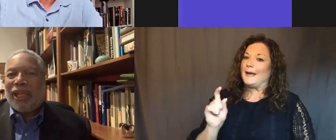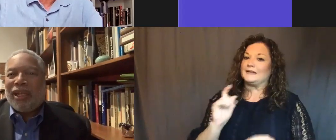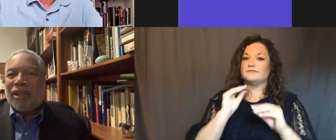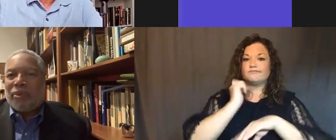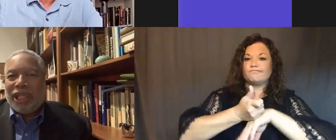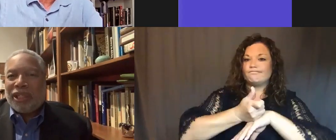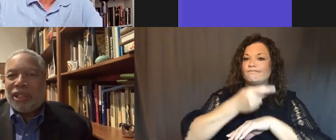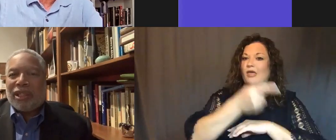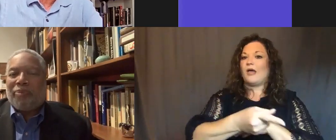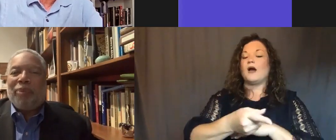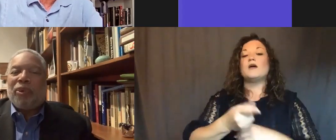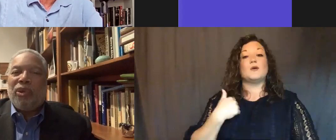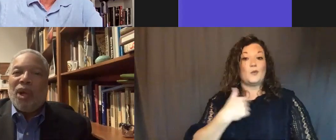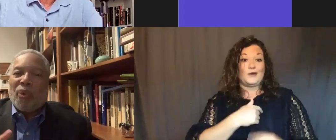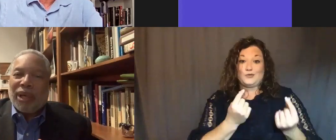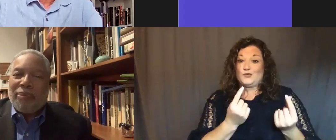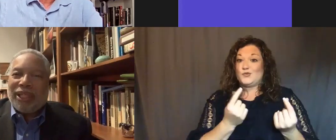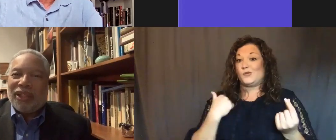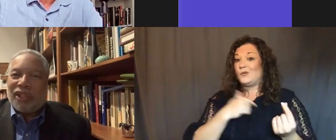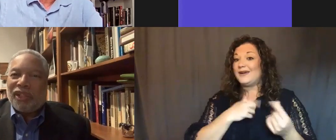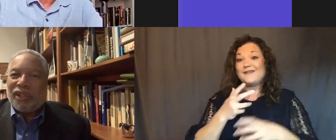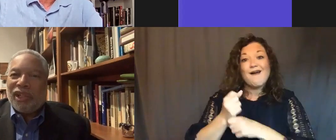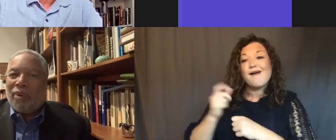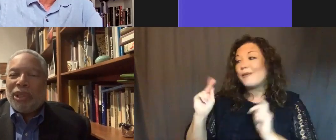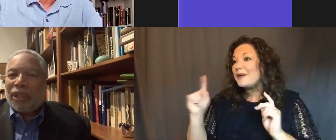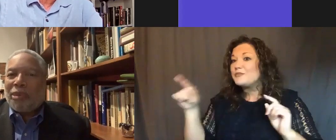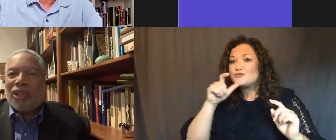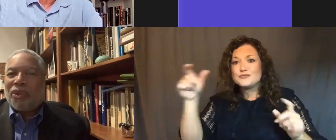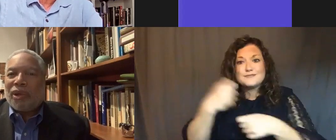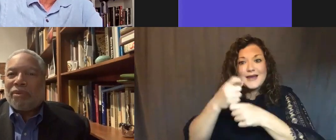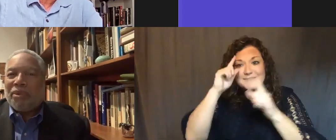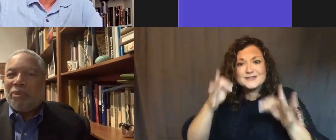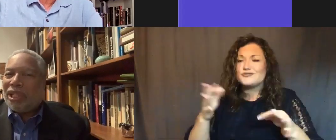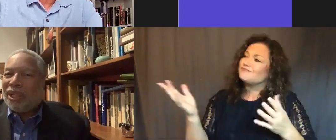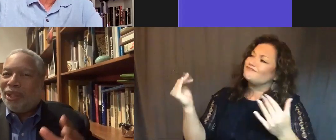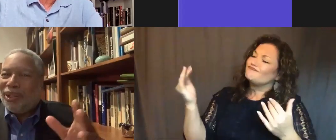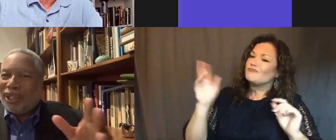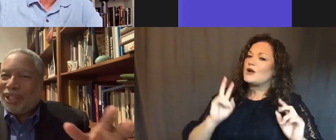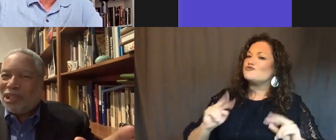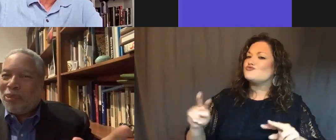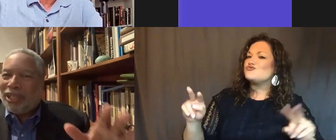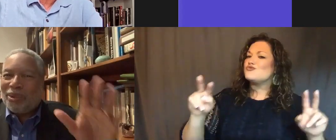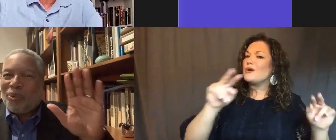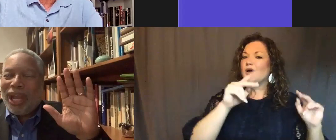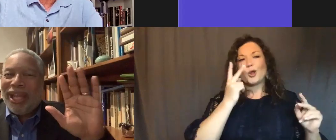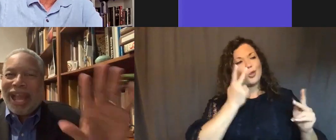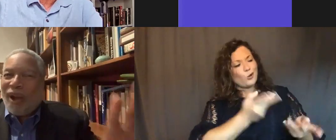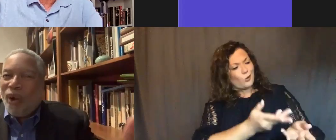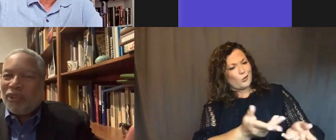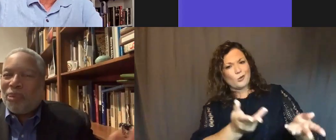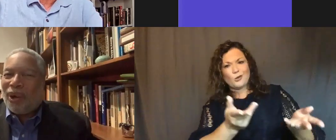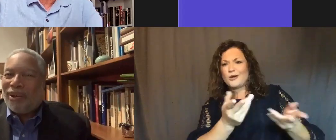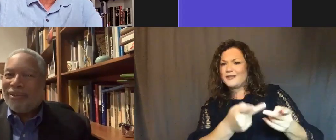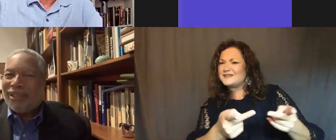taking the regents and the people who were going to make the decision, we took them on a tour. We said, look at this space way